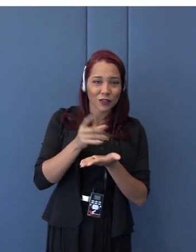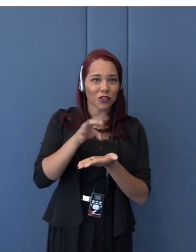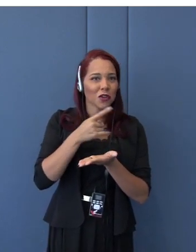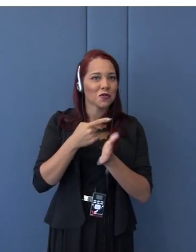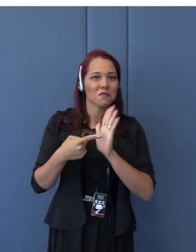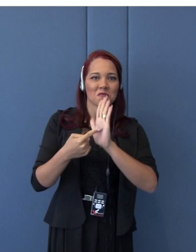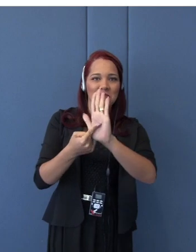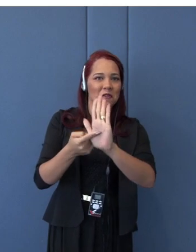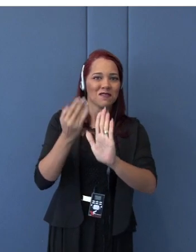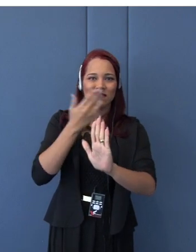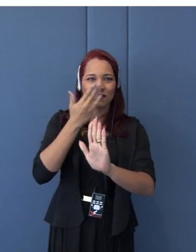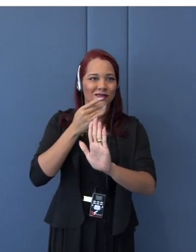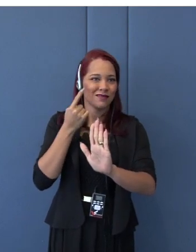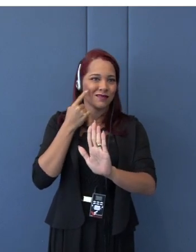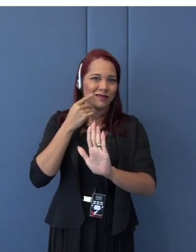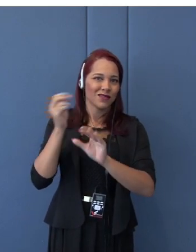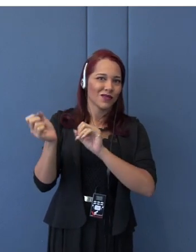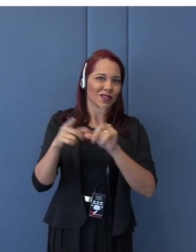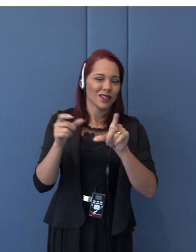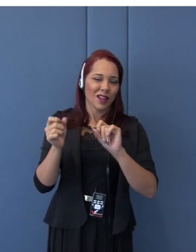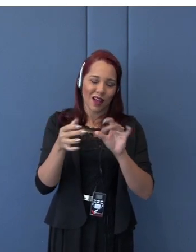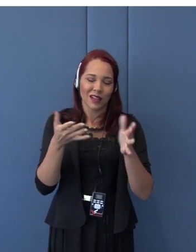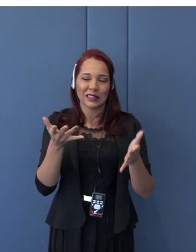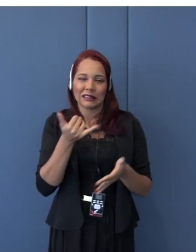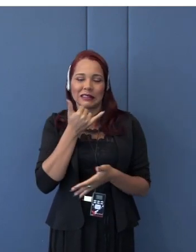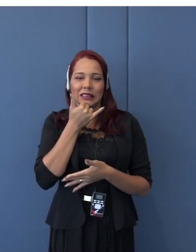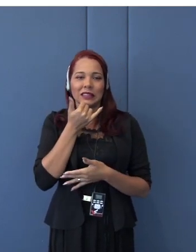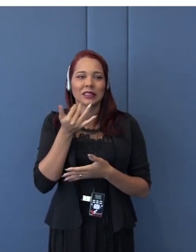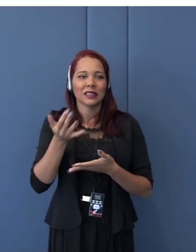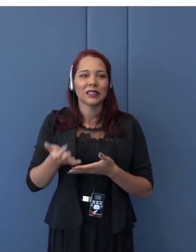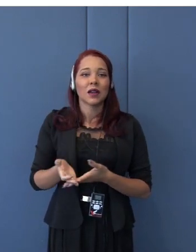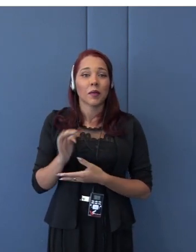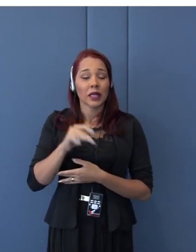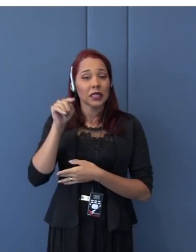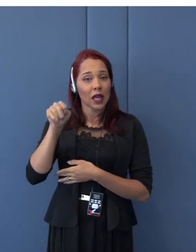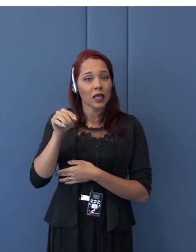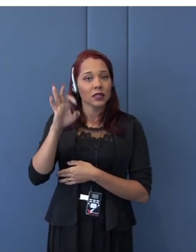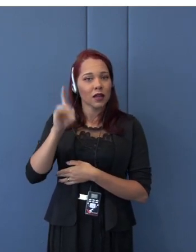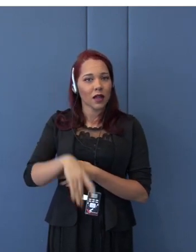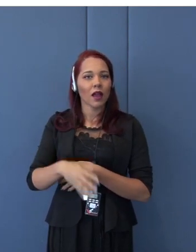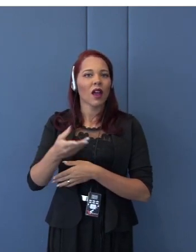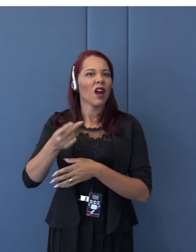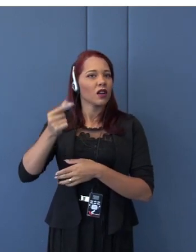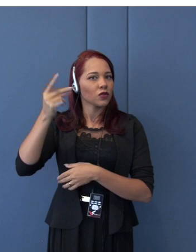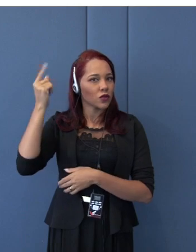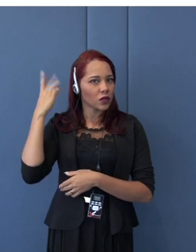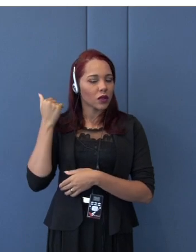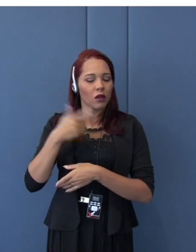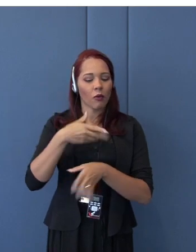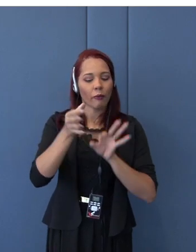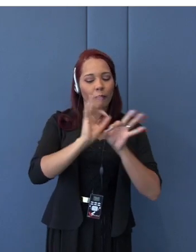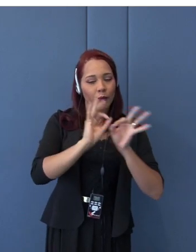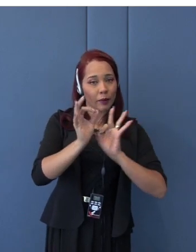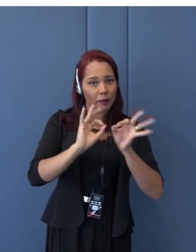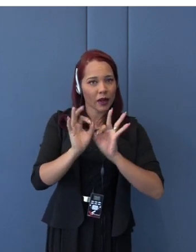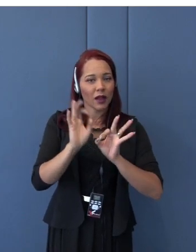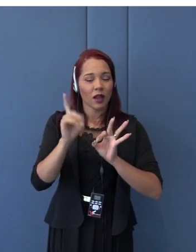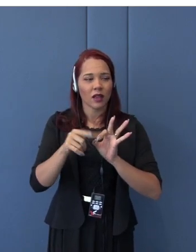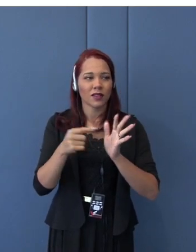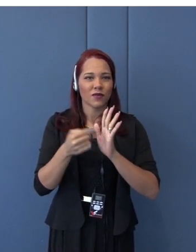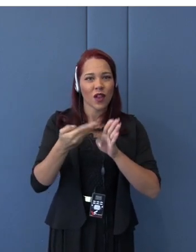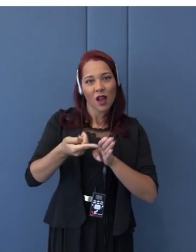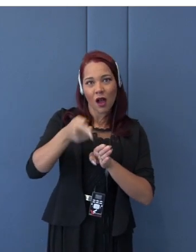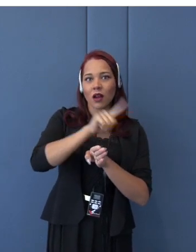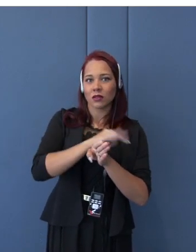Actually, this is the old version that I prepared for the March the 3rd and March the 2nd.